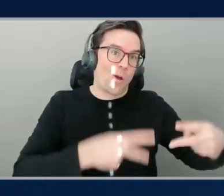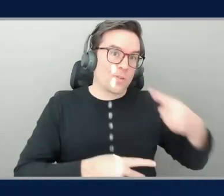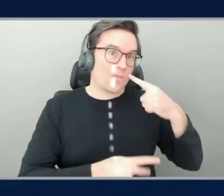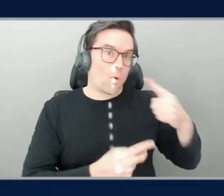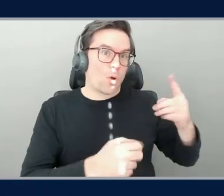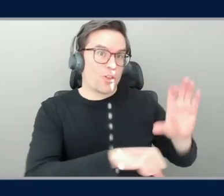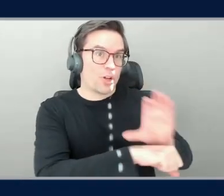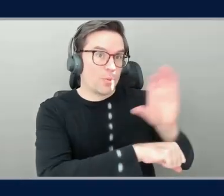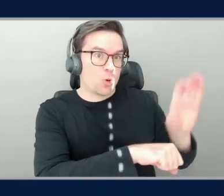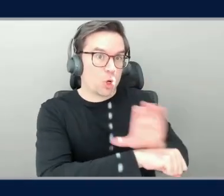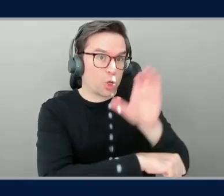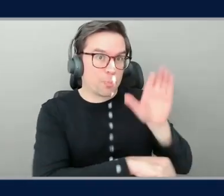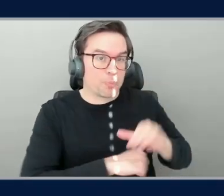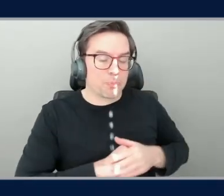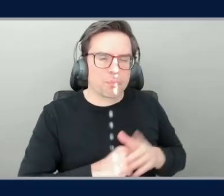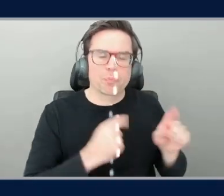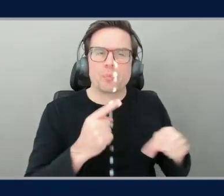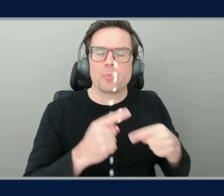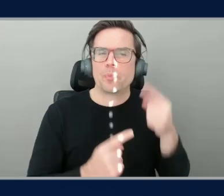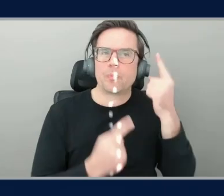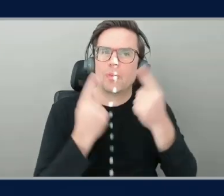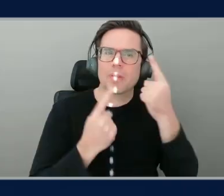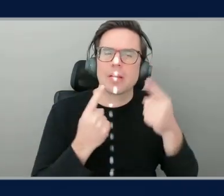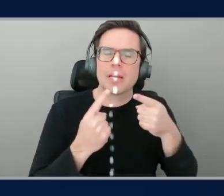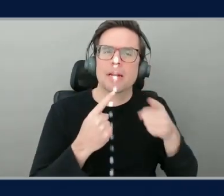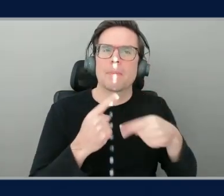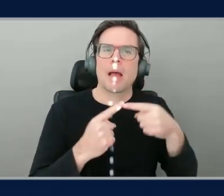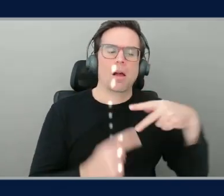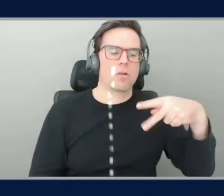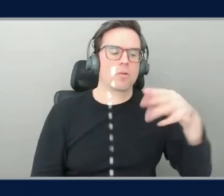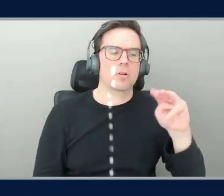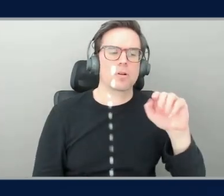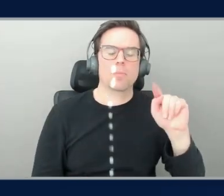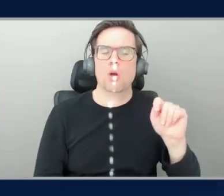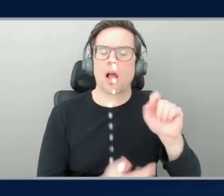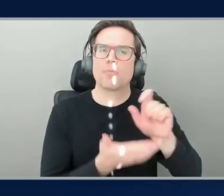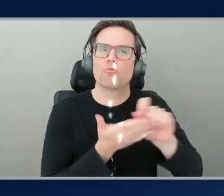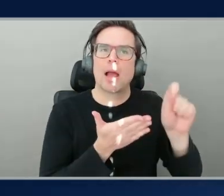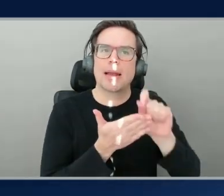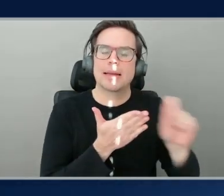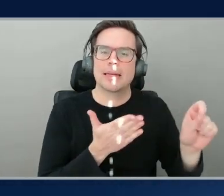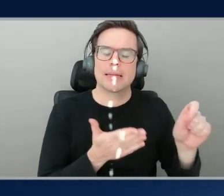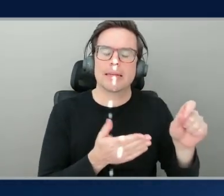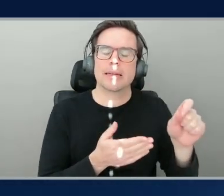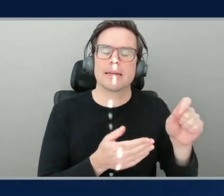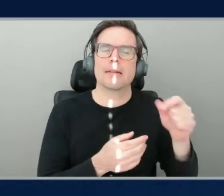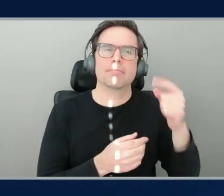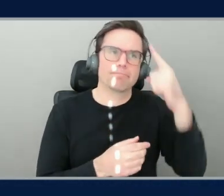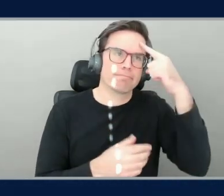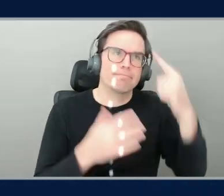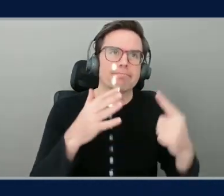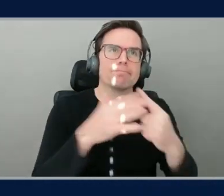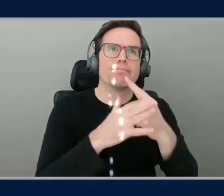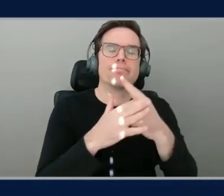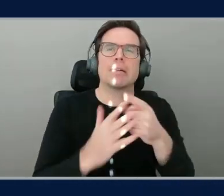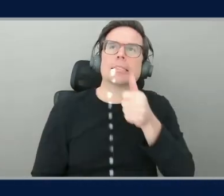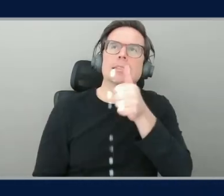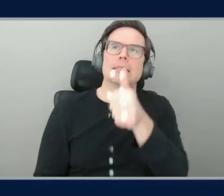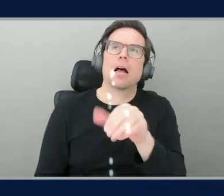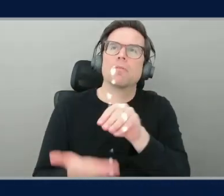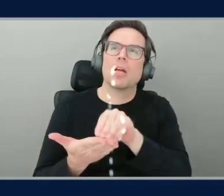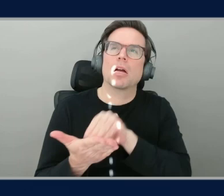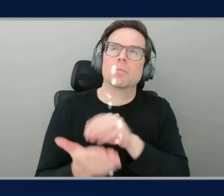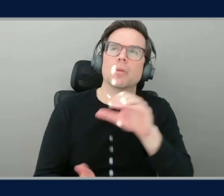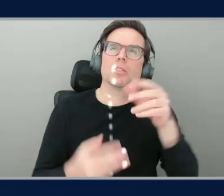prompt writing, this phrase came to mind to me earlier this week that instead of self-documenting code, what if we think of these prompts